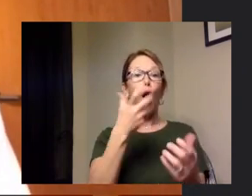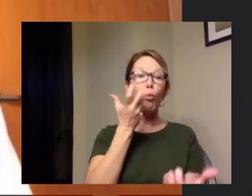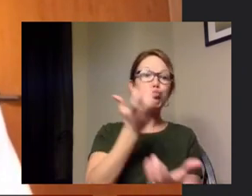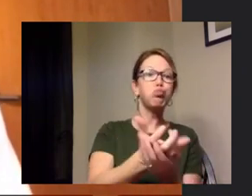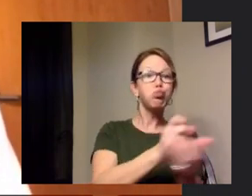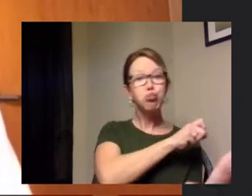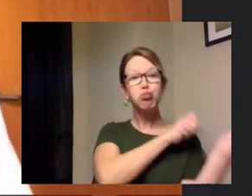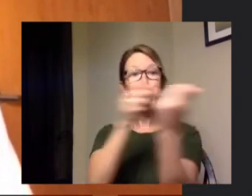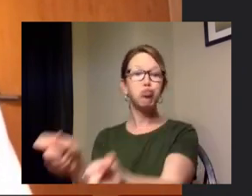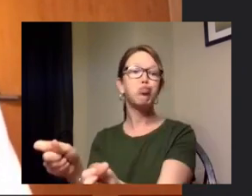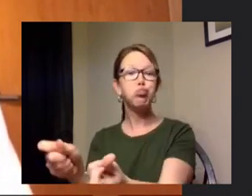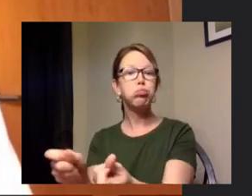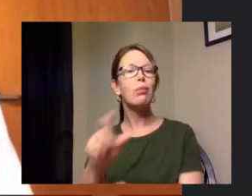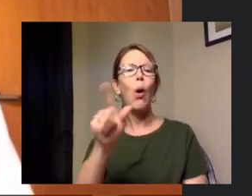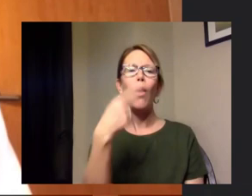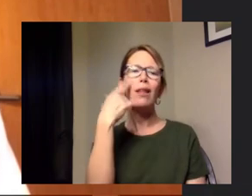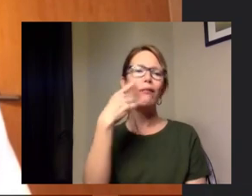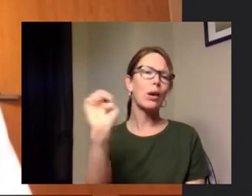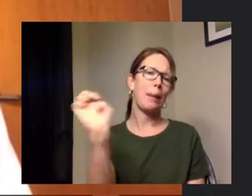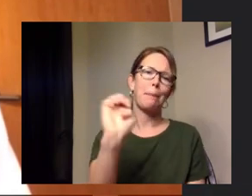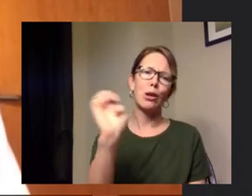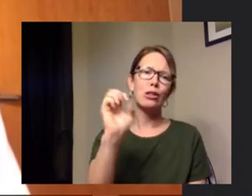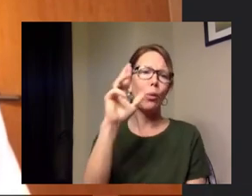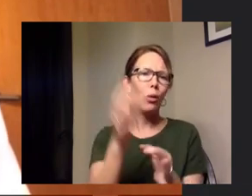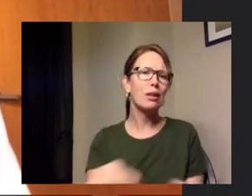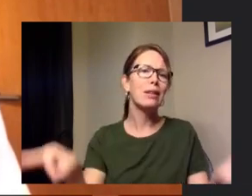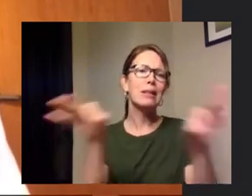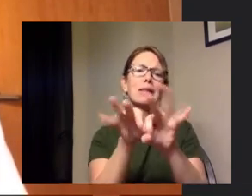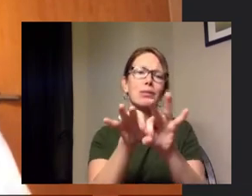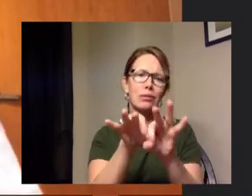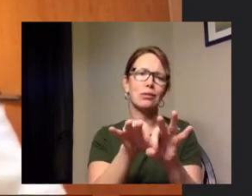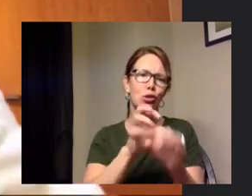use those for emergency or essential trips